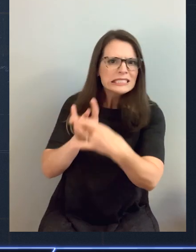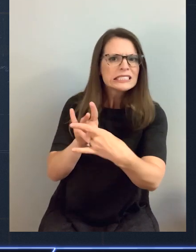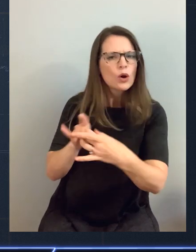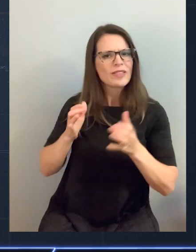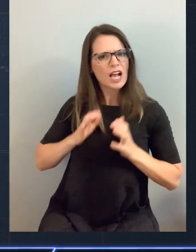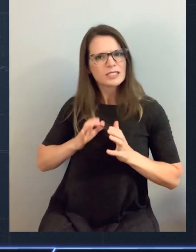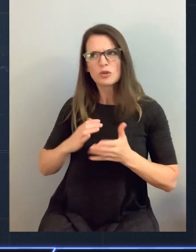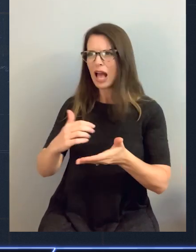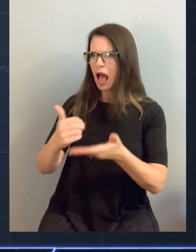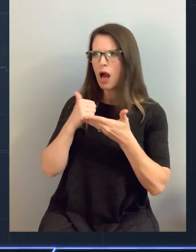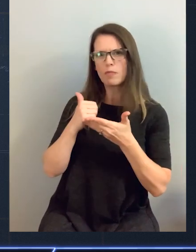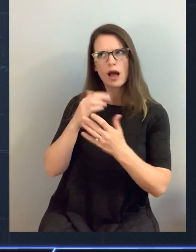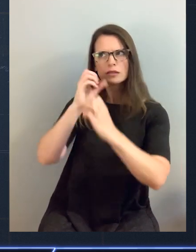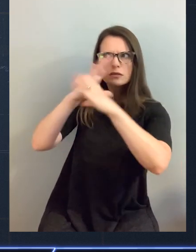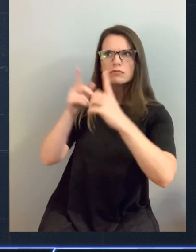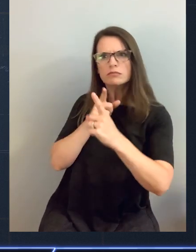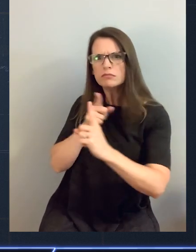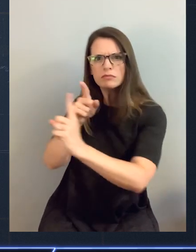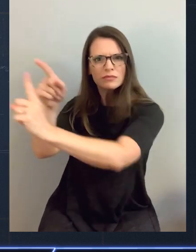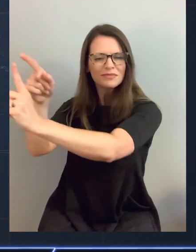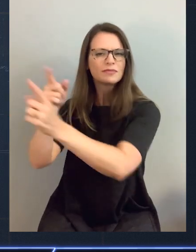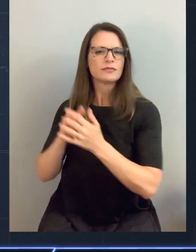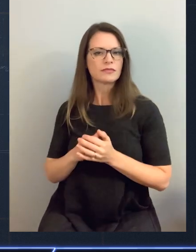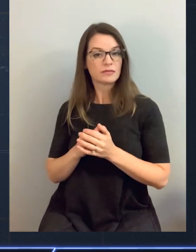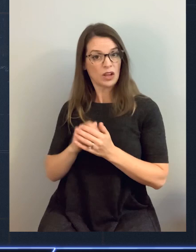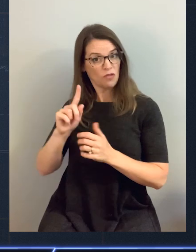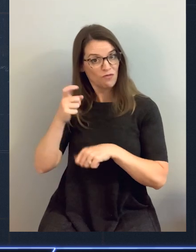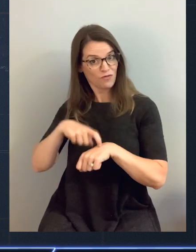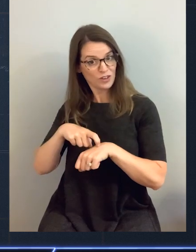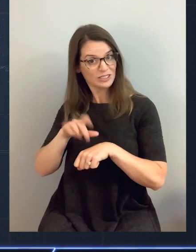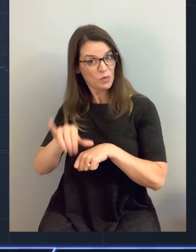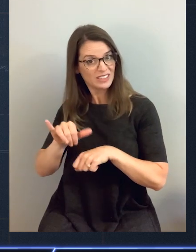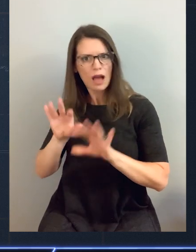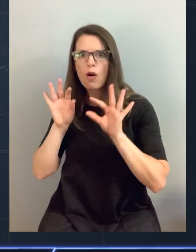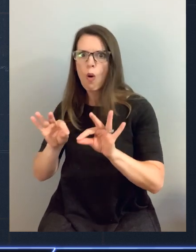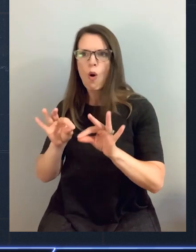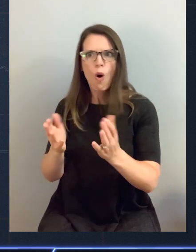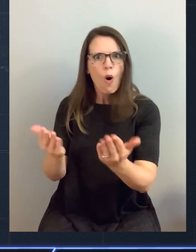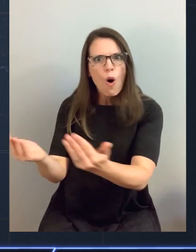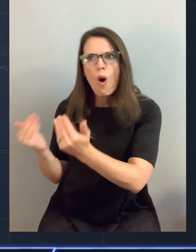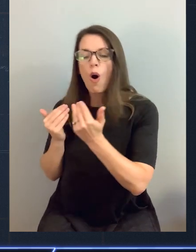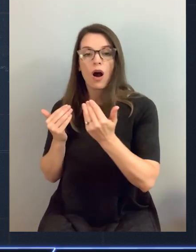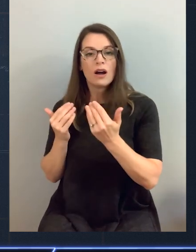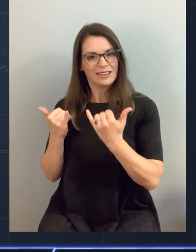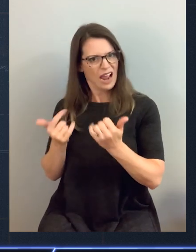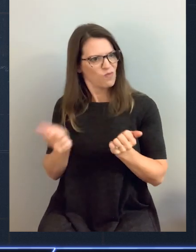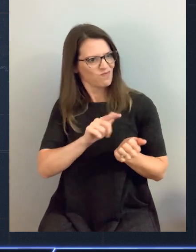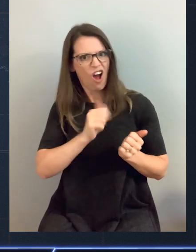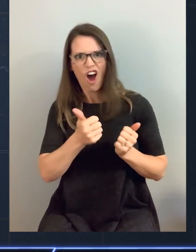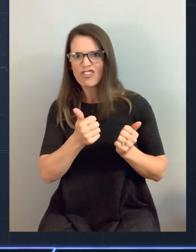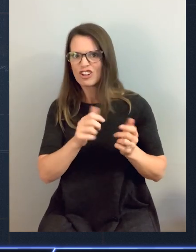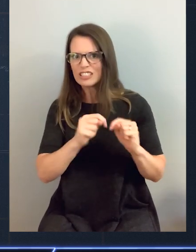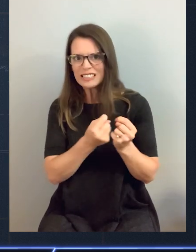more transparent with where we were, where we are, where we're going. There was a really awesome response to that first roadmap. And now several other